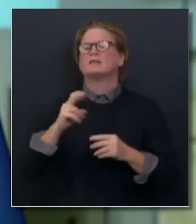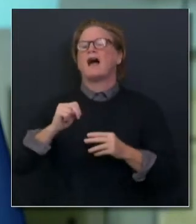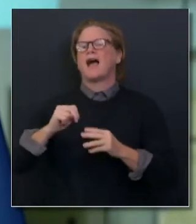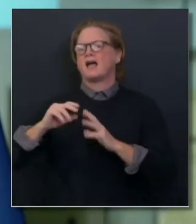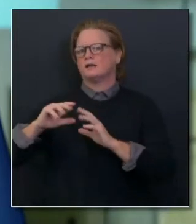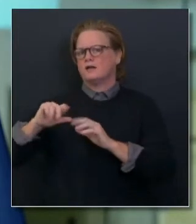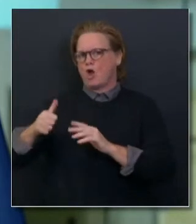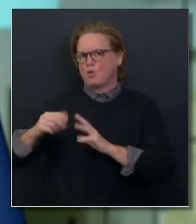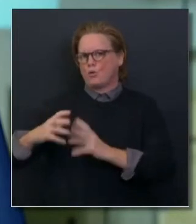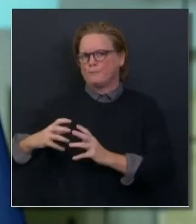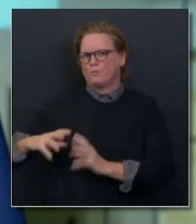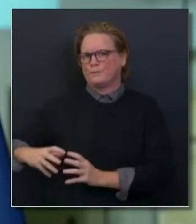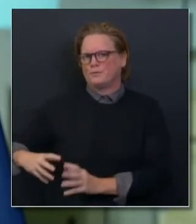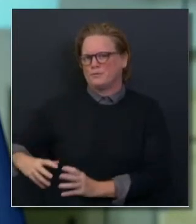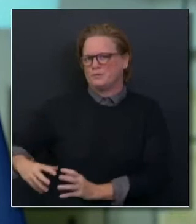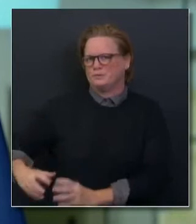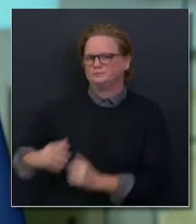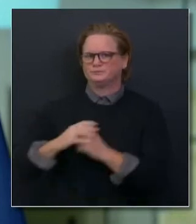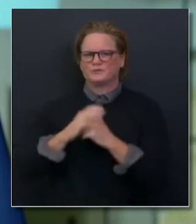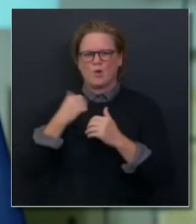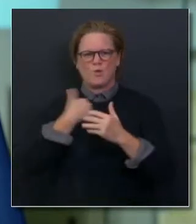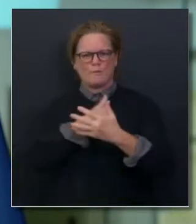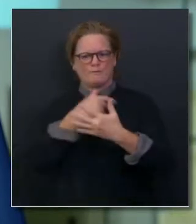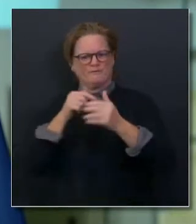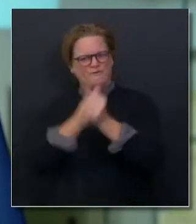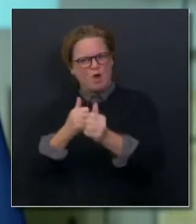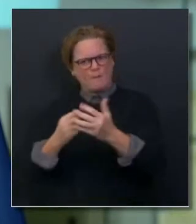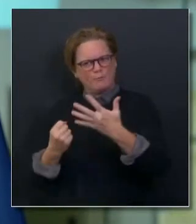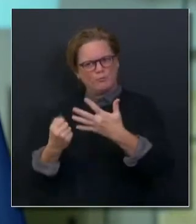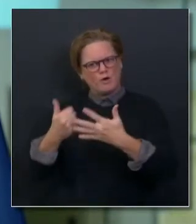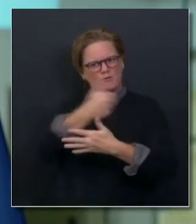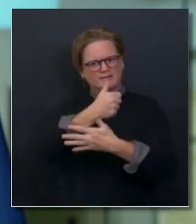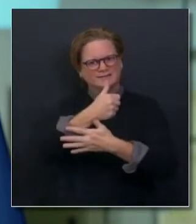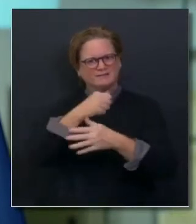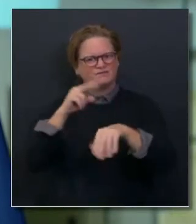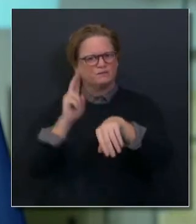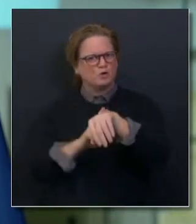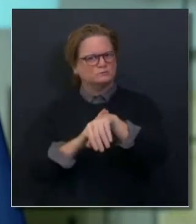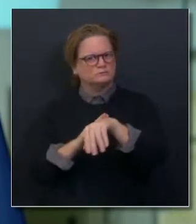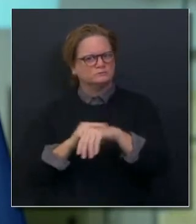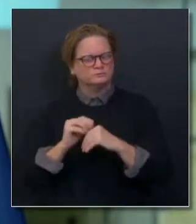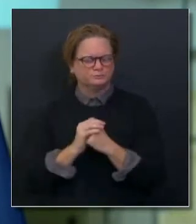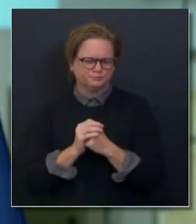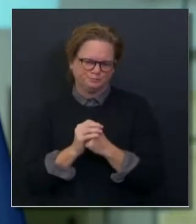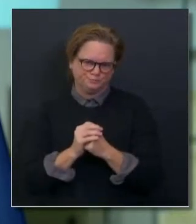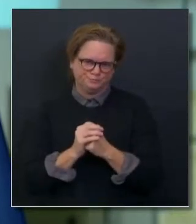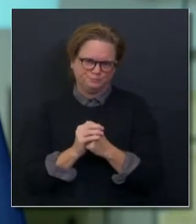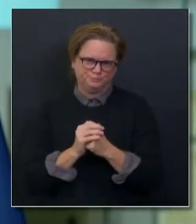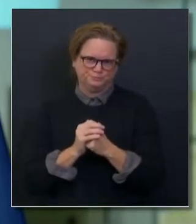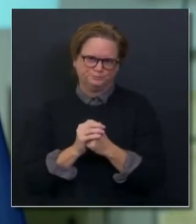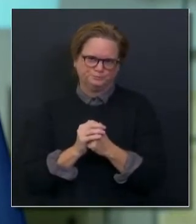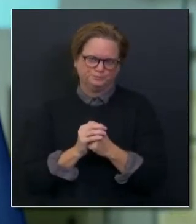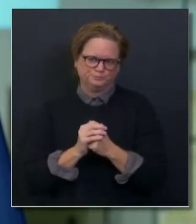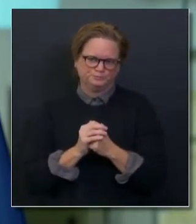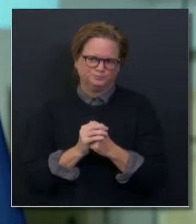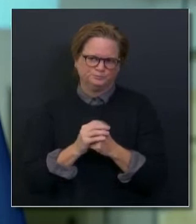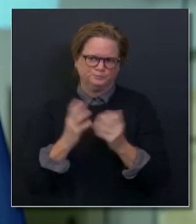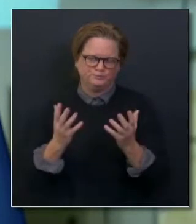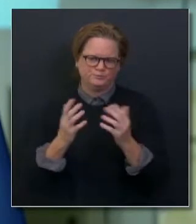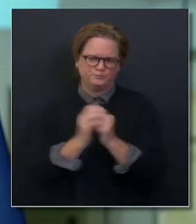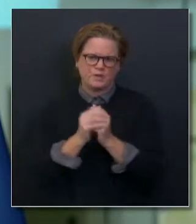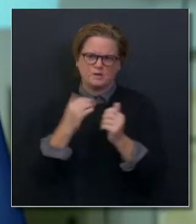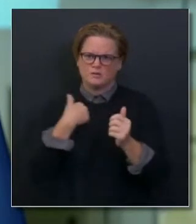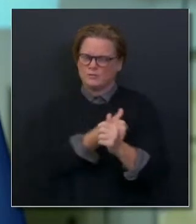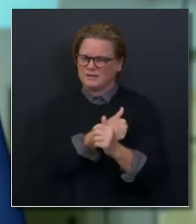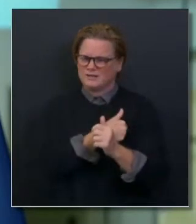people prioritizing in ways that were not intended, and that's where we'll be most vigilant and prepared to be